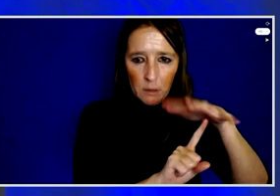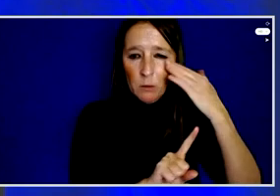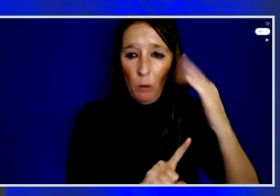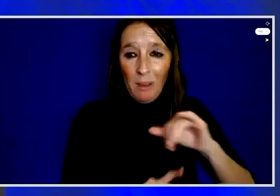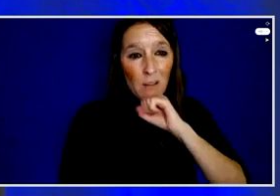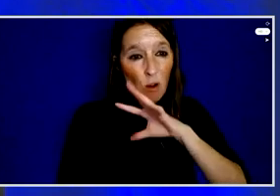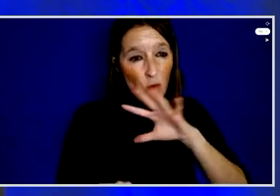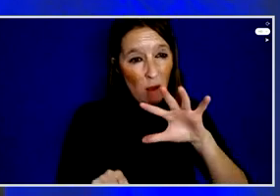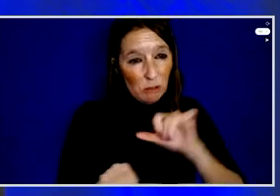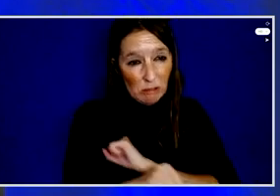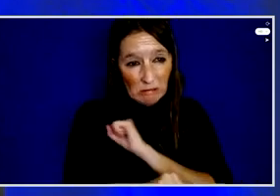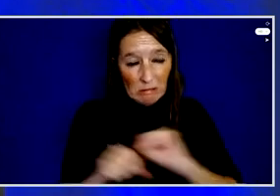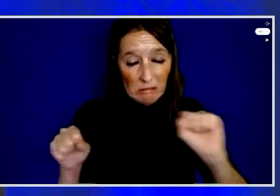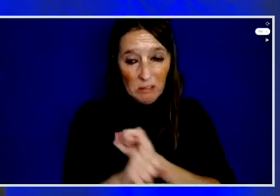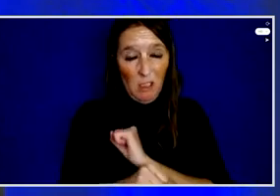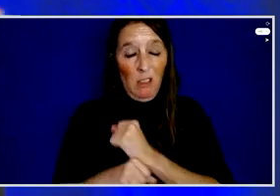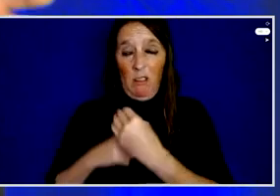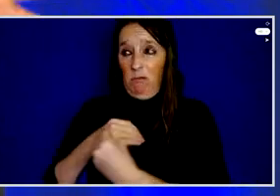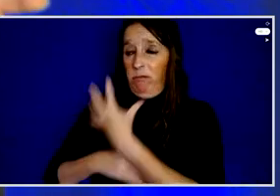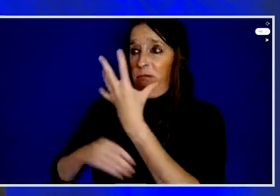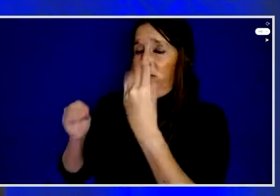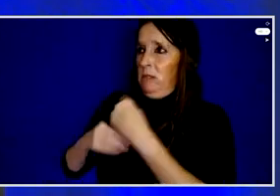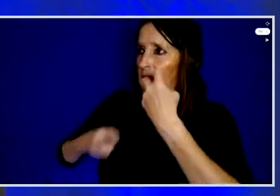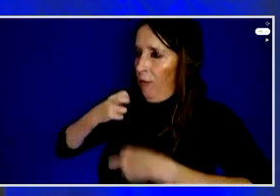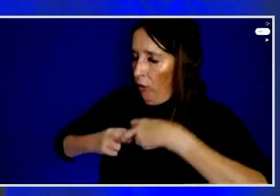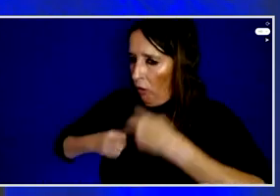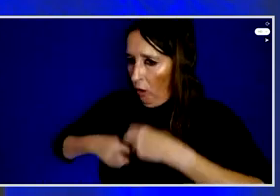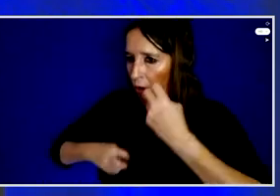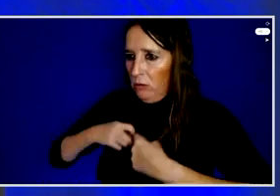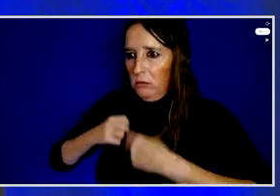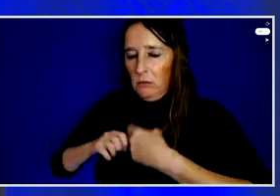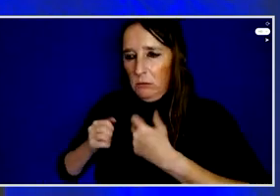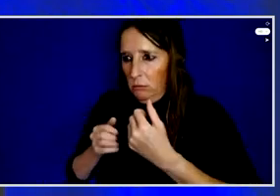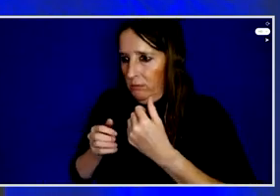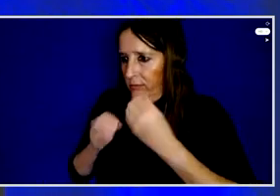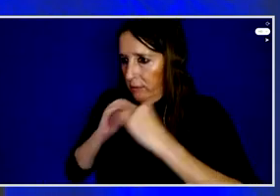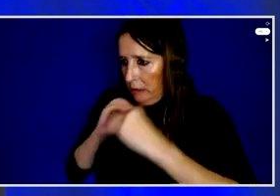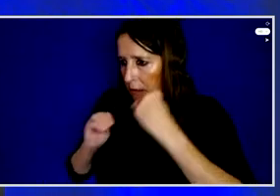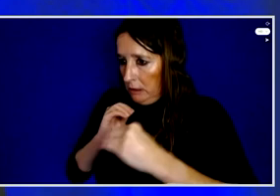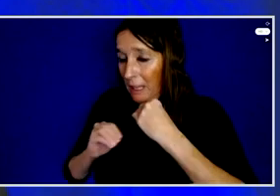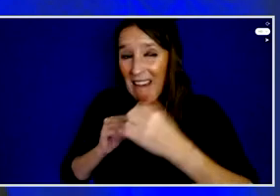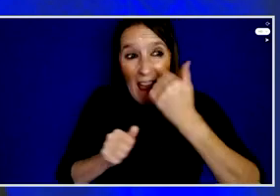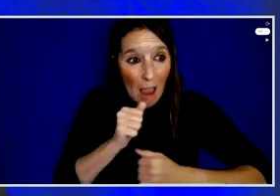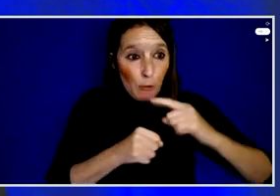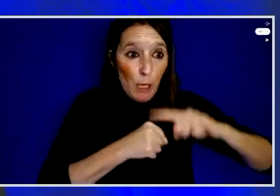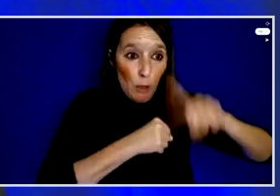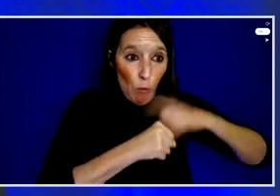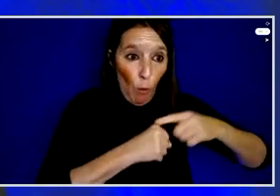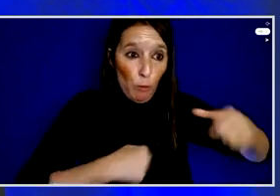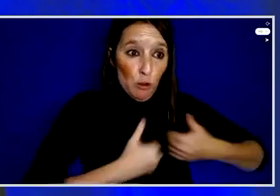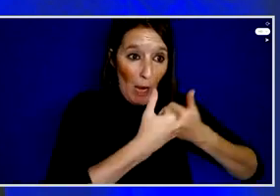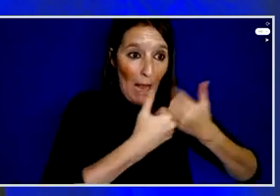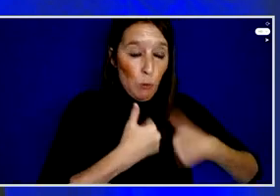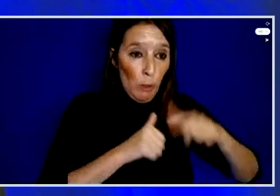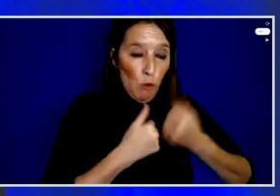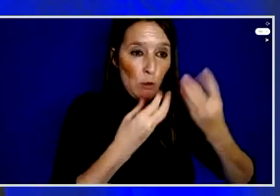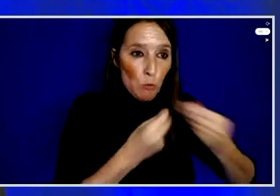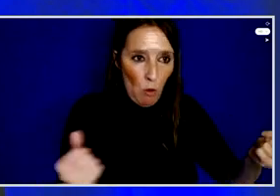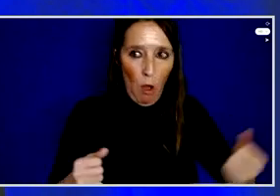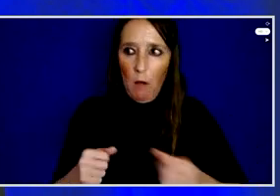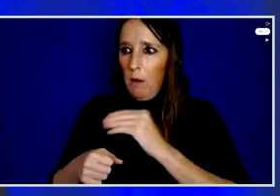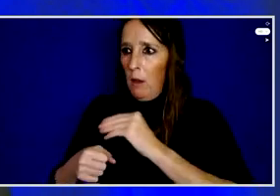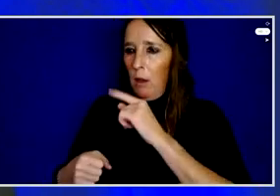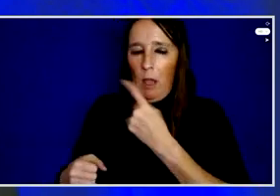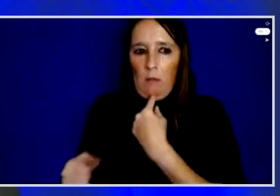even more difficult and exacerbates virtually every global challenge that we have to work on, from war and conflict to figuring out how